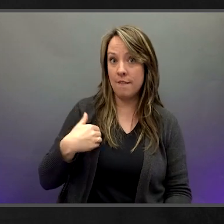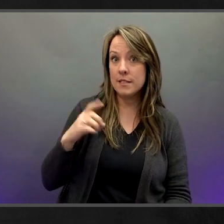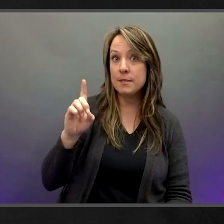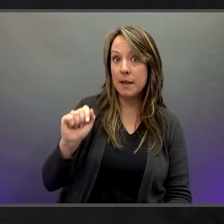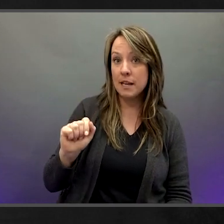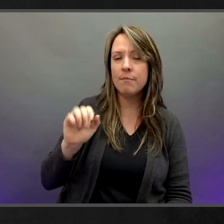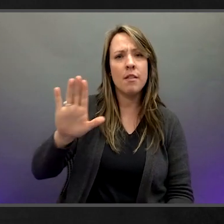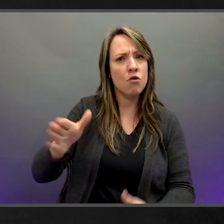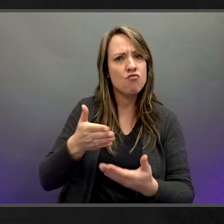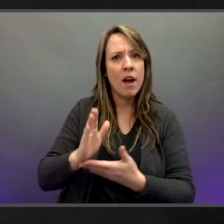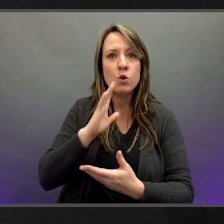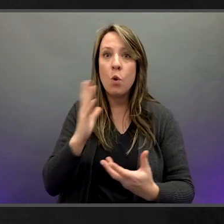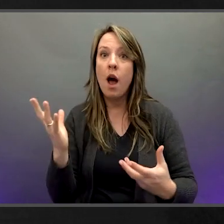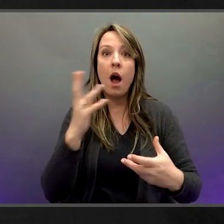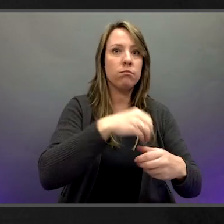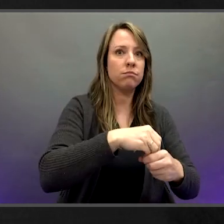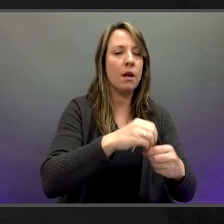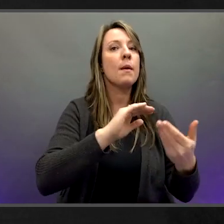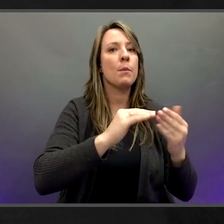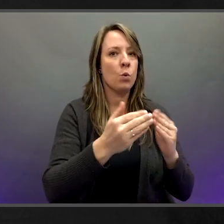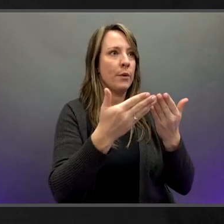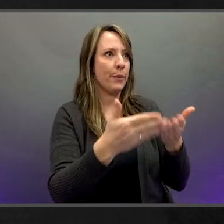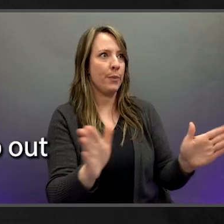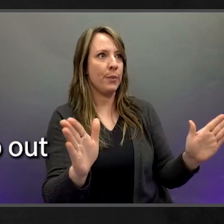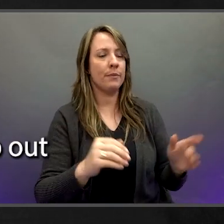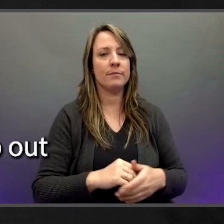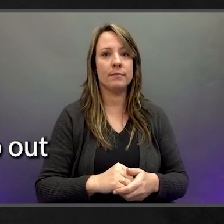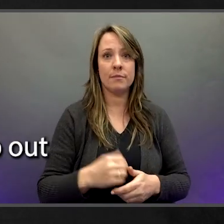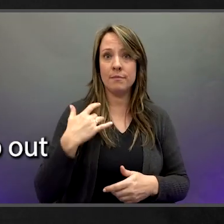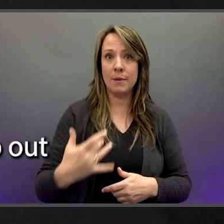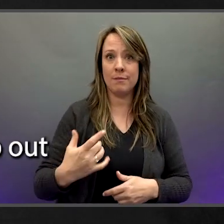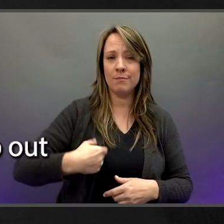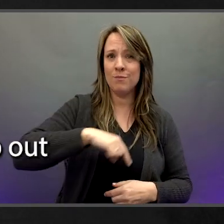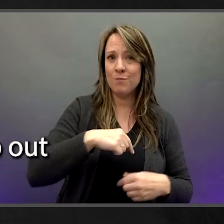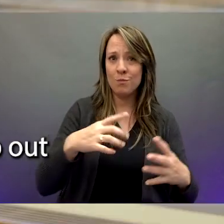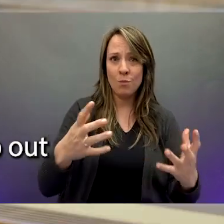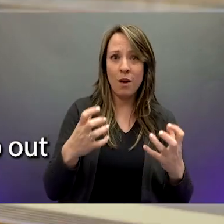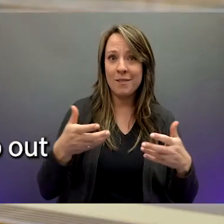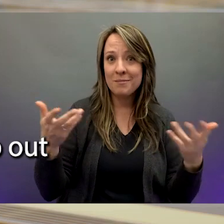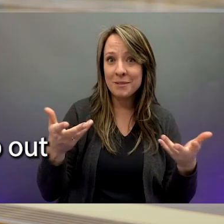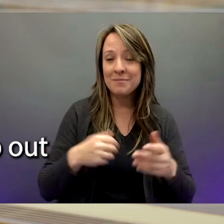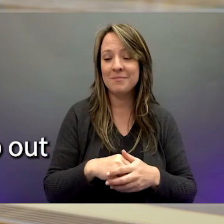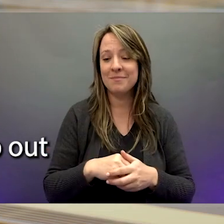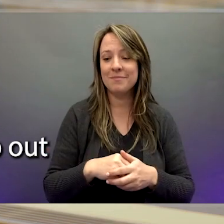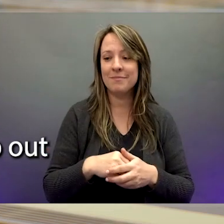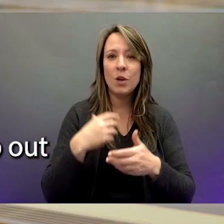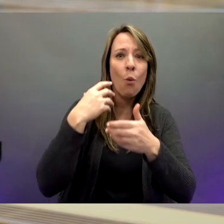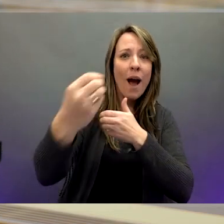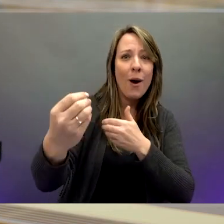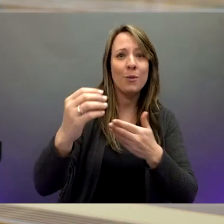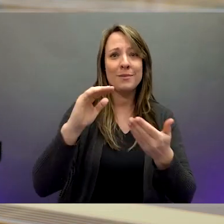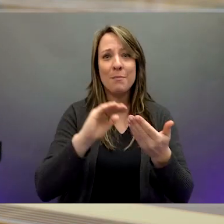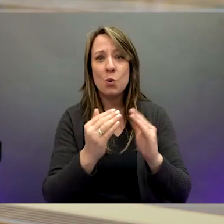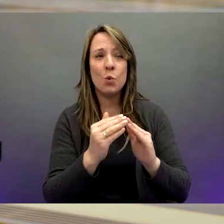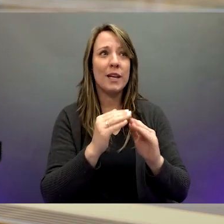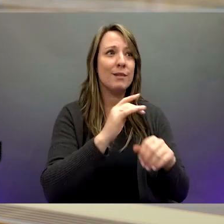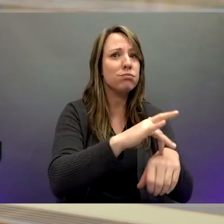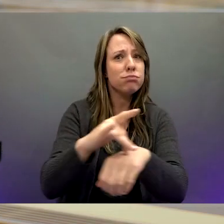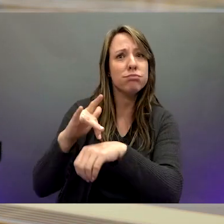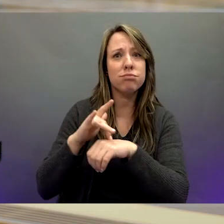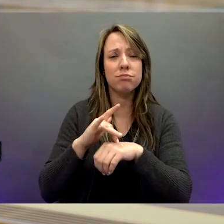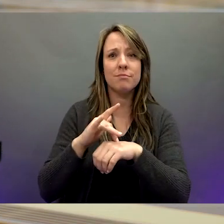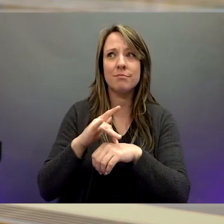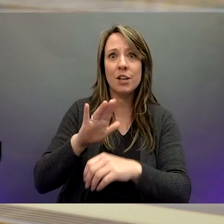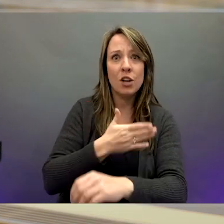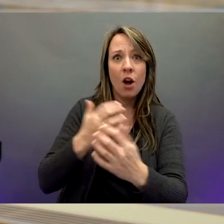Alaskans with disabilities have a right to be a part of their community. I think most people want is to be able to go out in their community and go